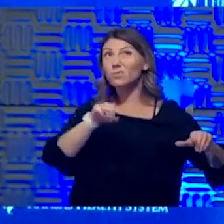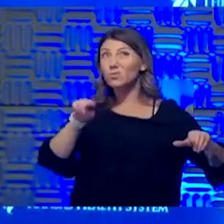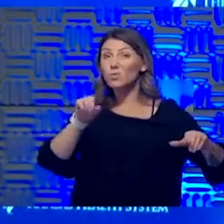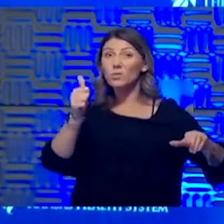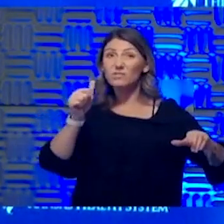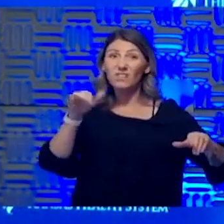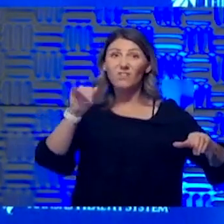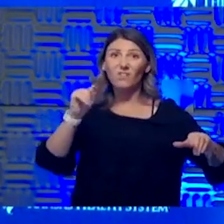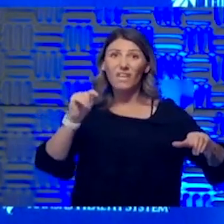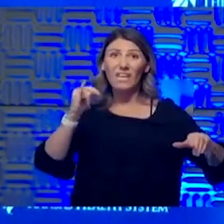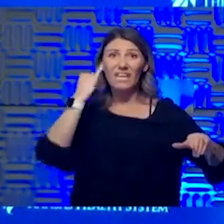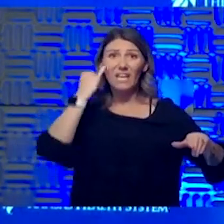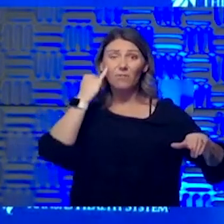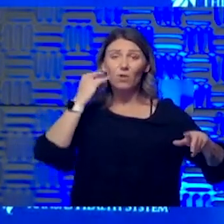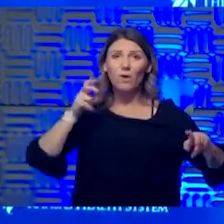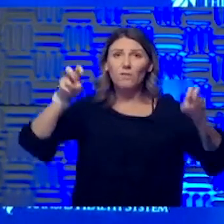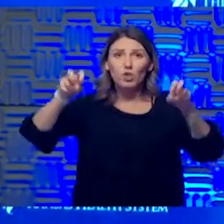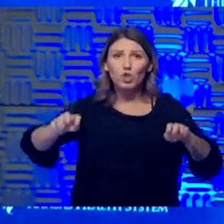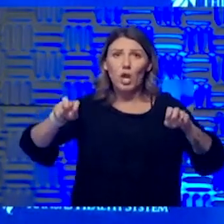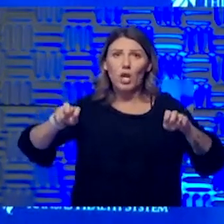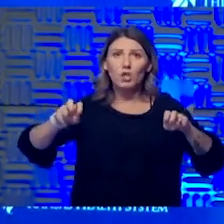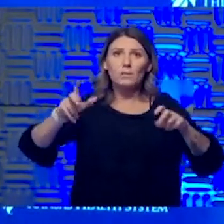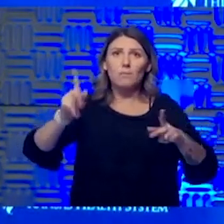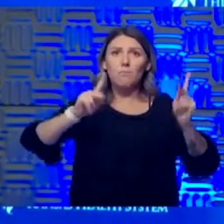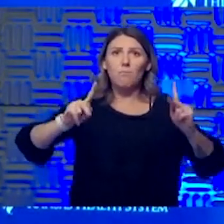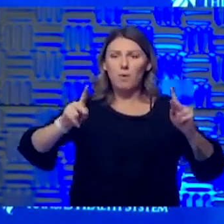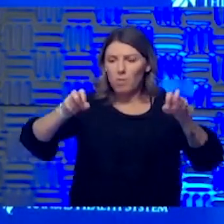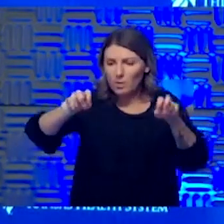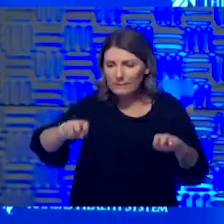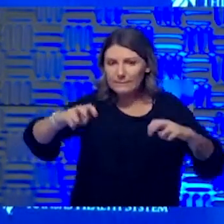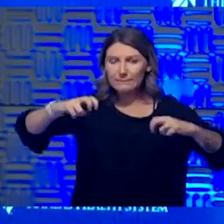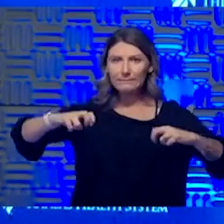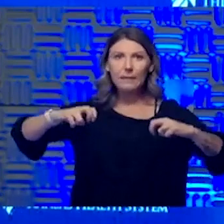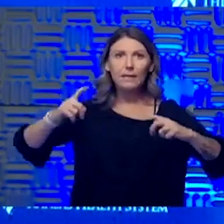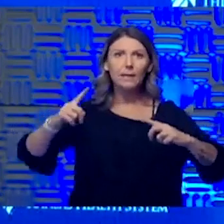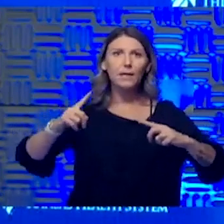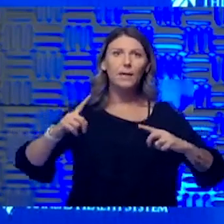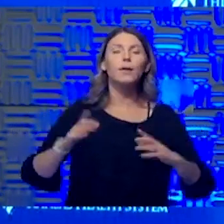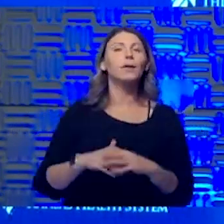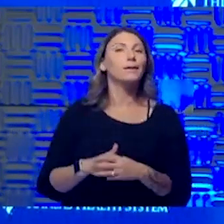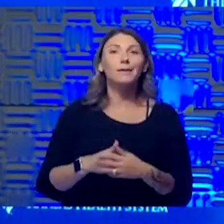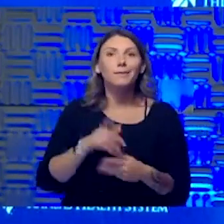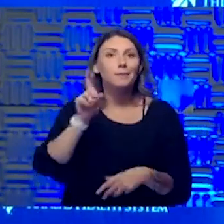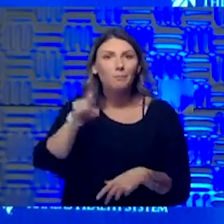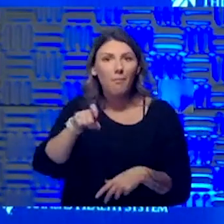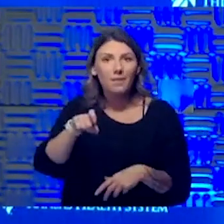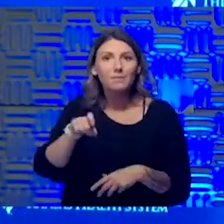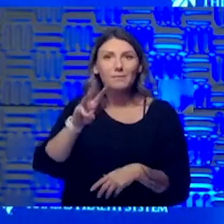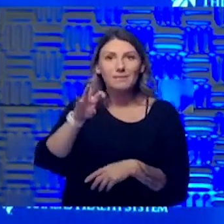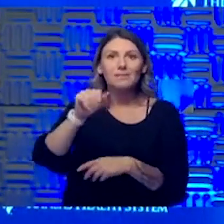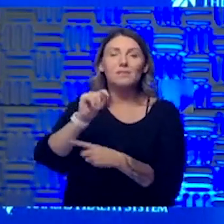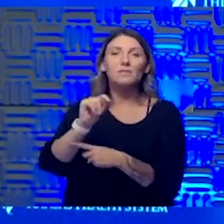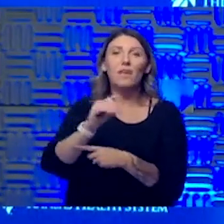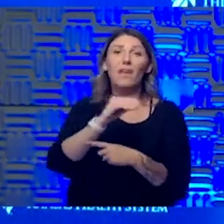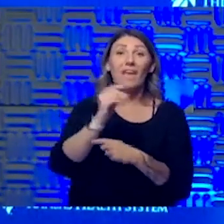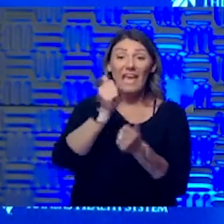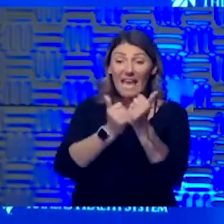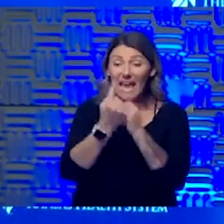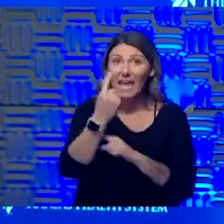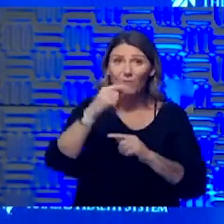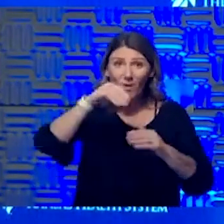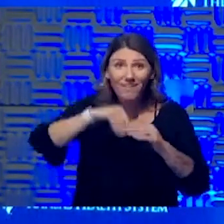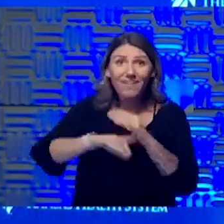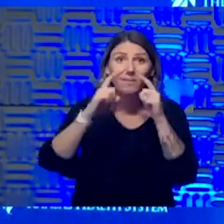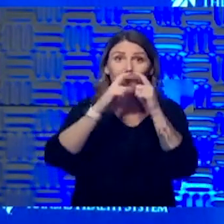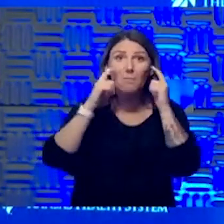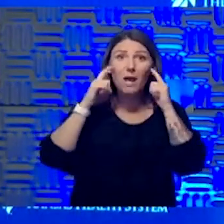back to back, one person to another, got to be pretty far apart. Second of all, the, everybody inside that restaurant should have a mask on. I saw that, that they're saying